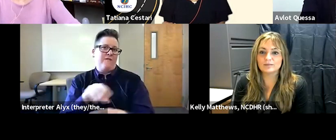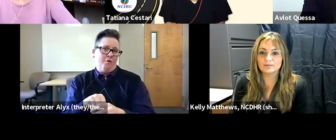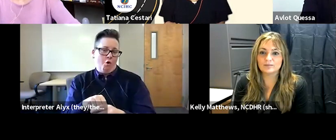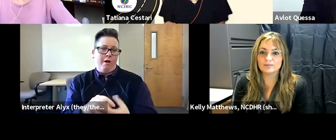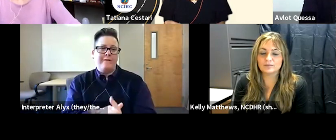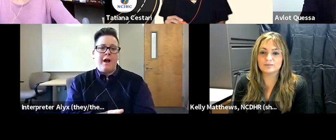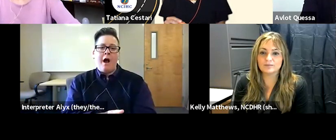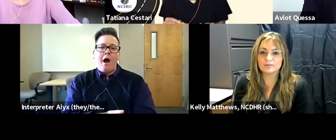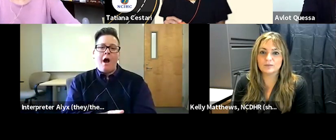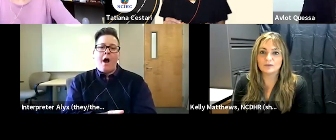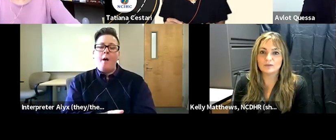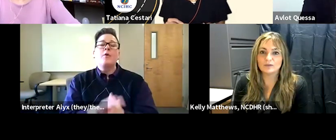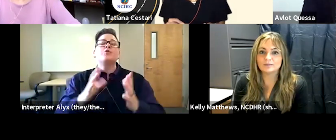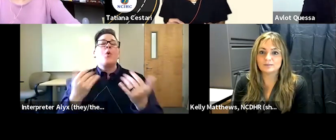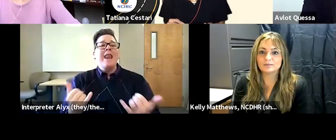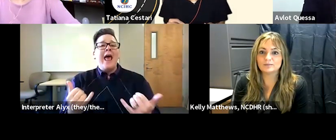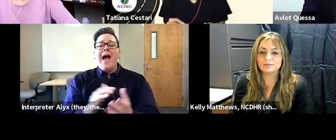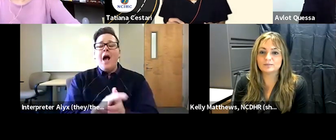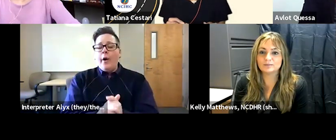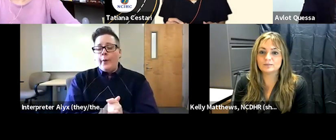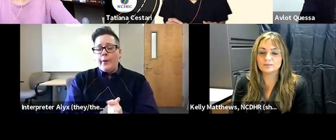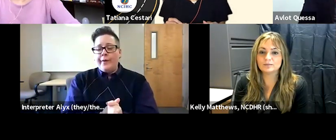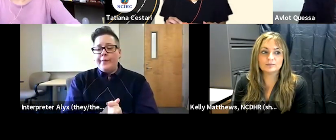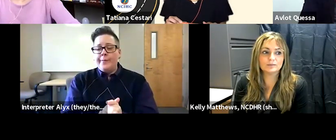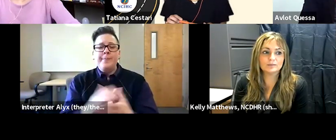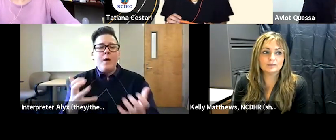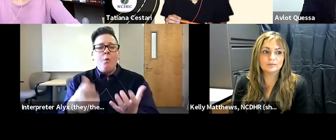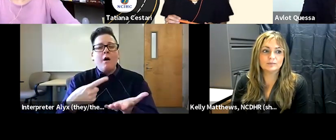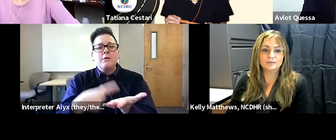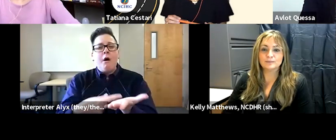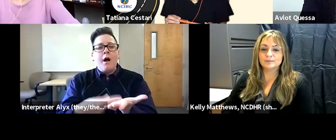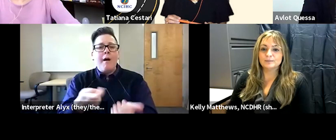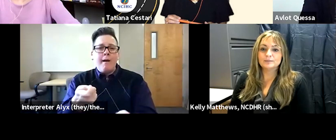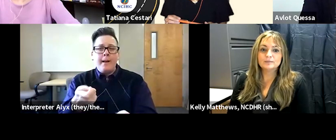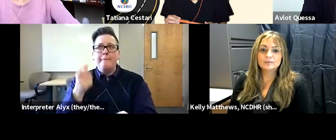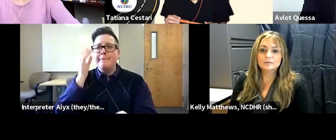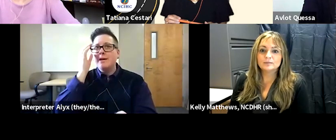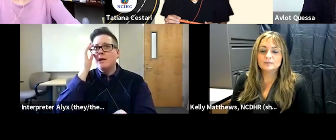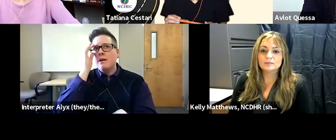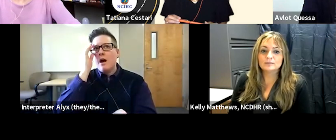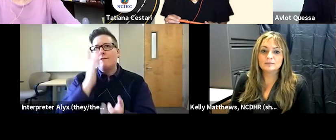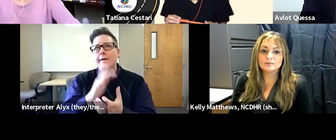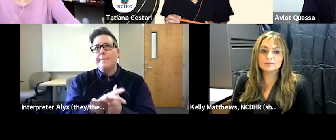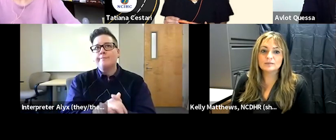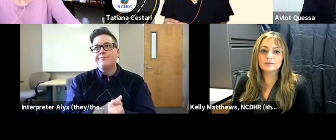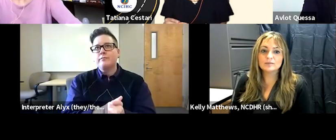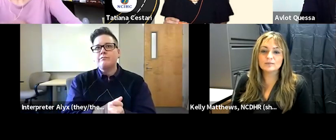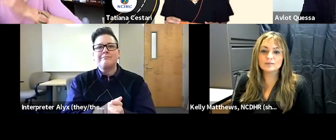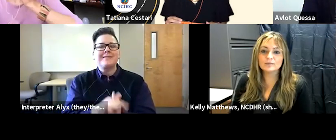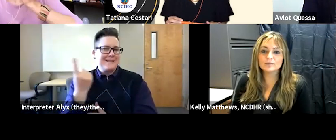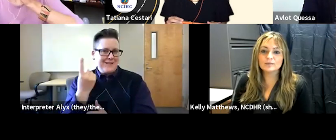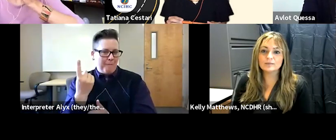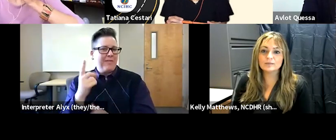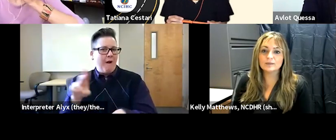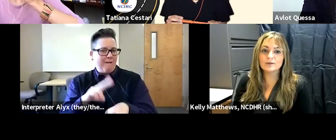with that i wanted to to talk a little bit about um something of course